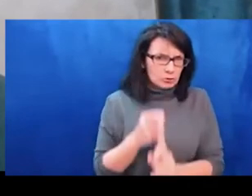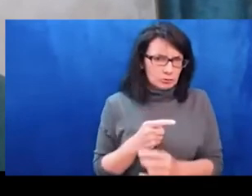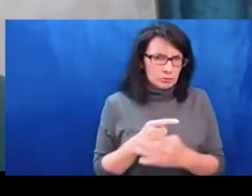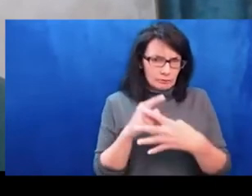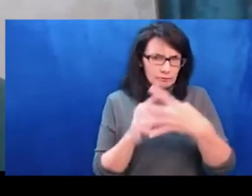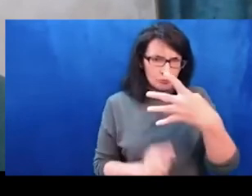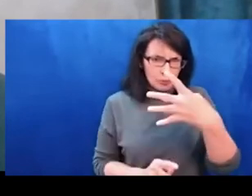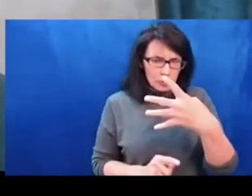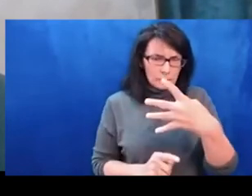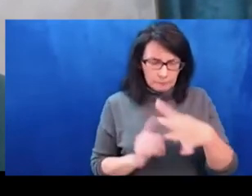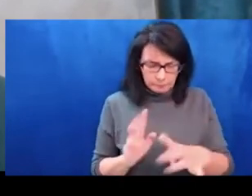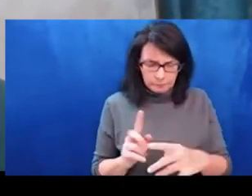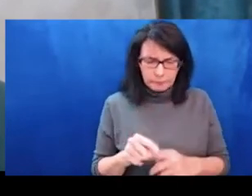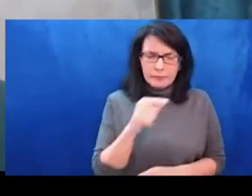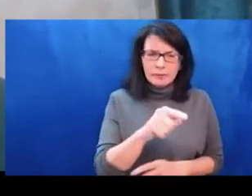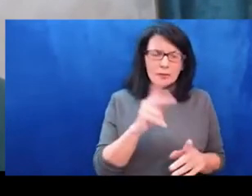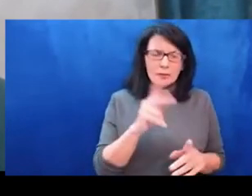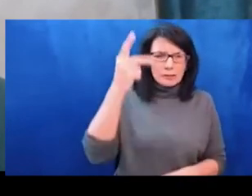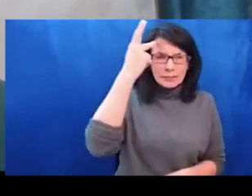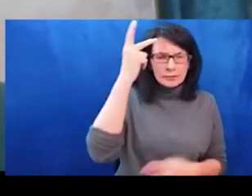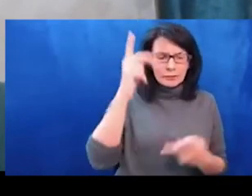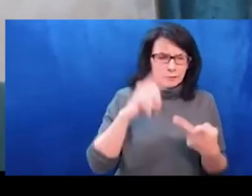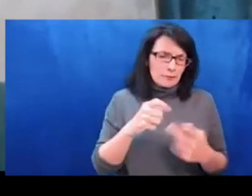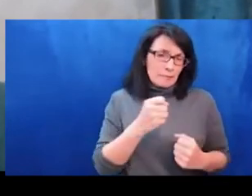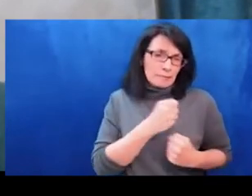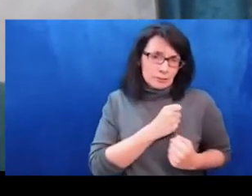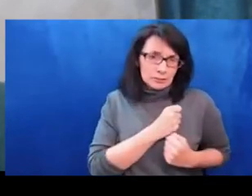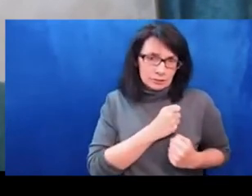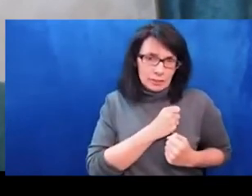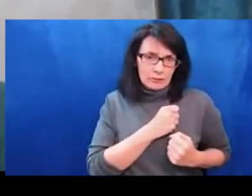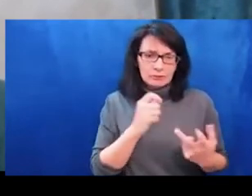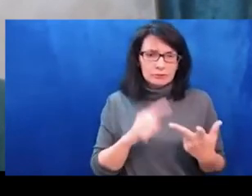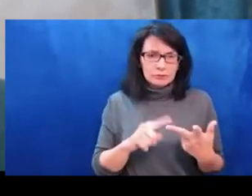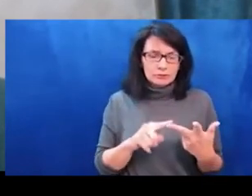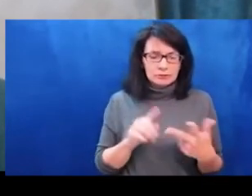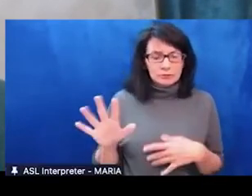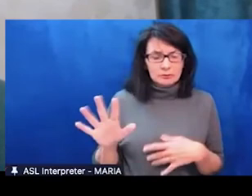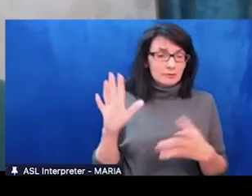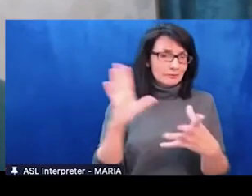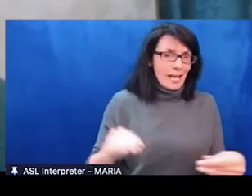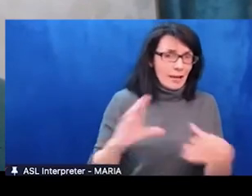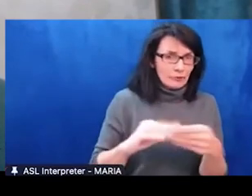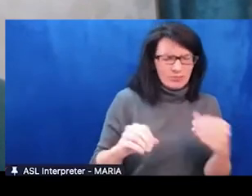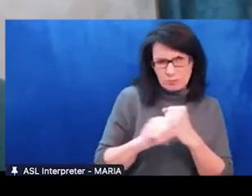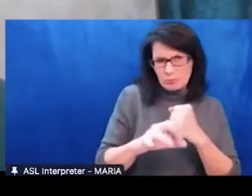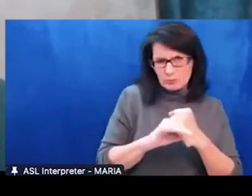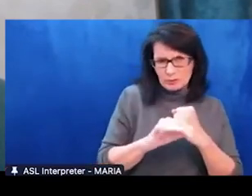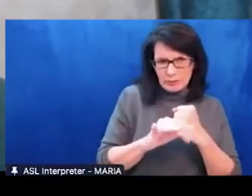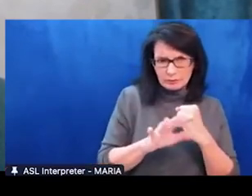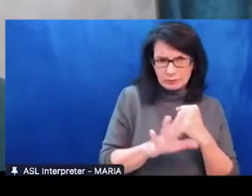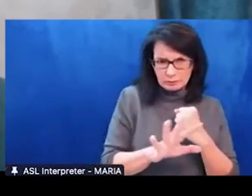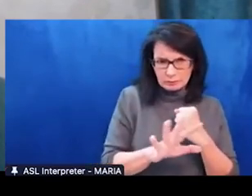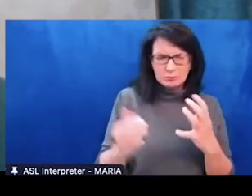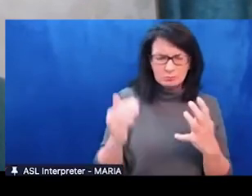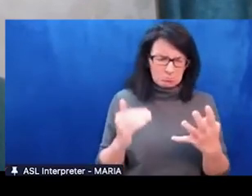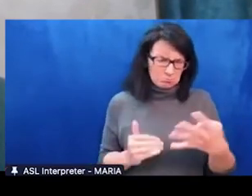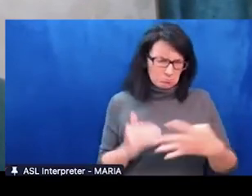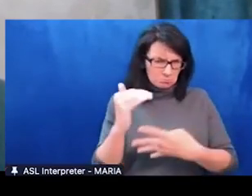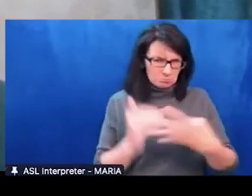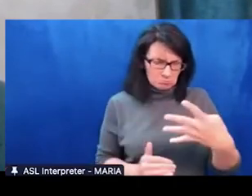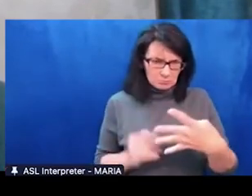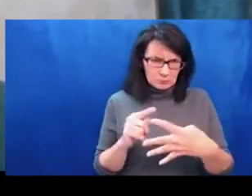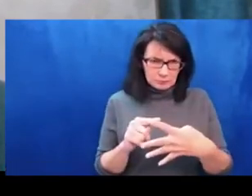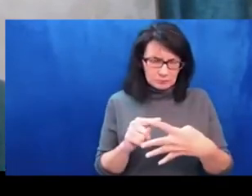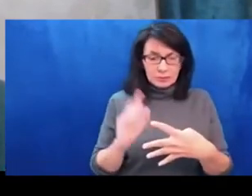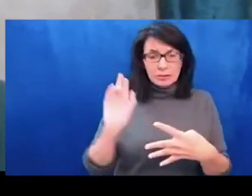barbarism in one place that we think is far from our borders will actually come to hunt us later.